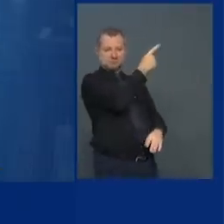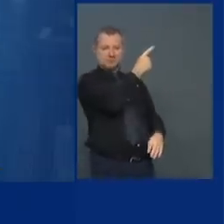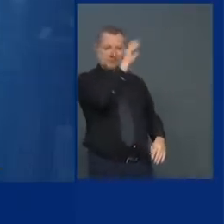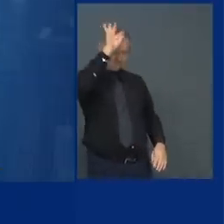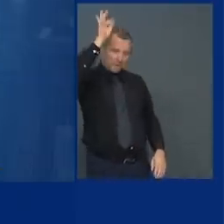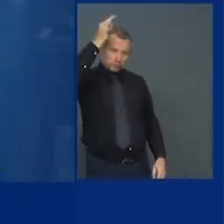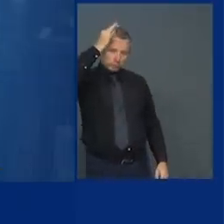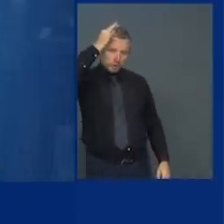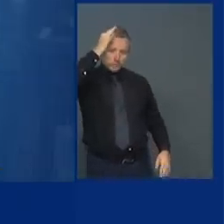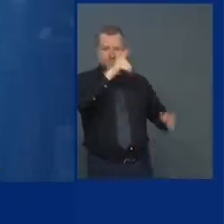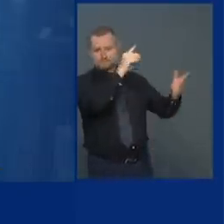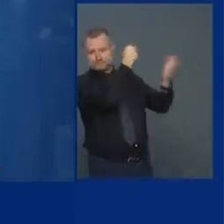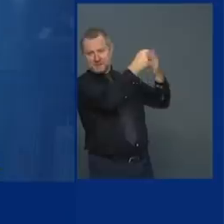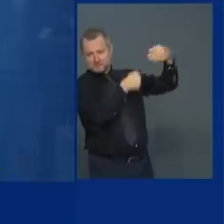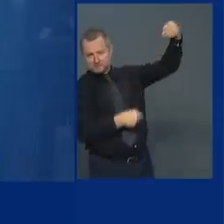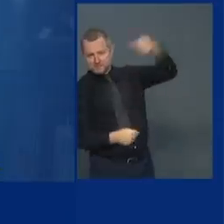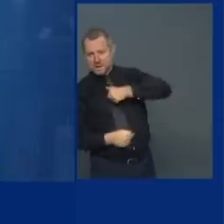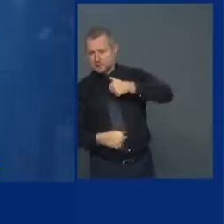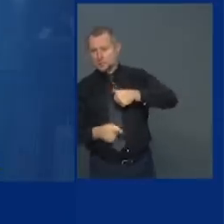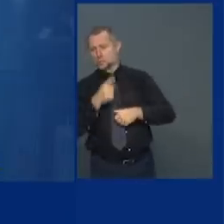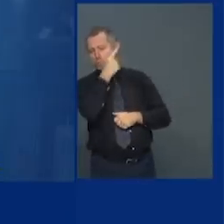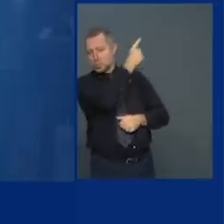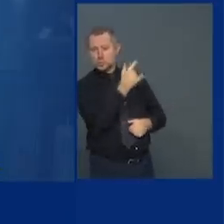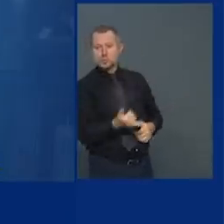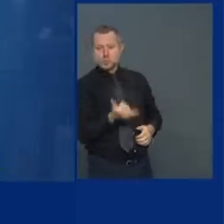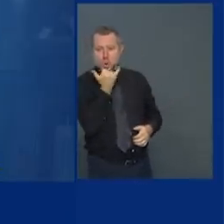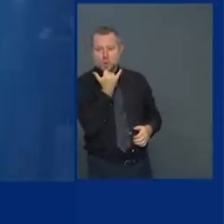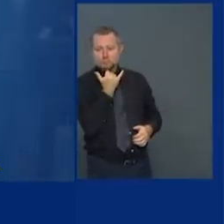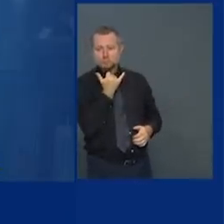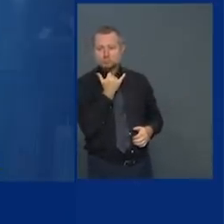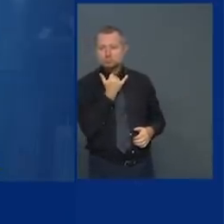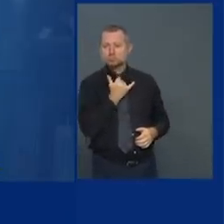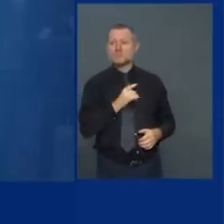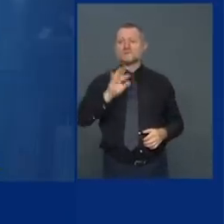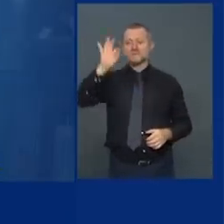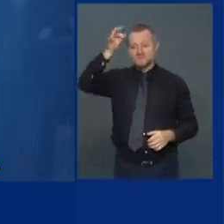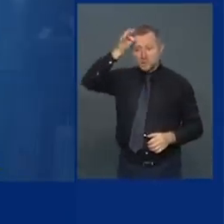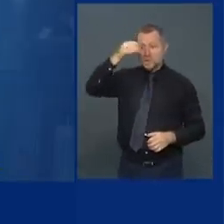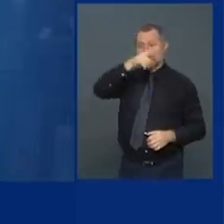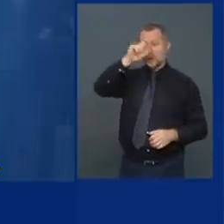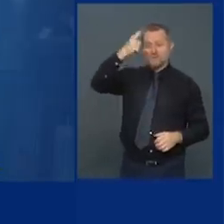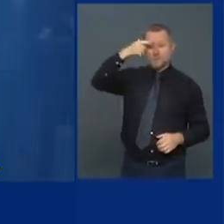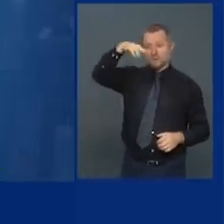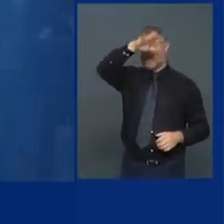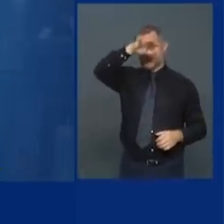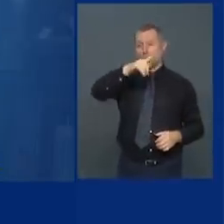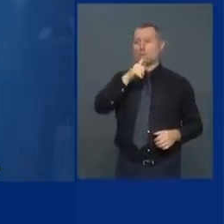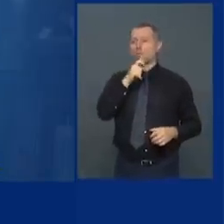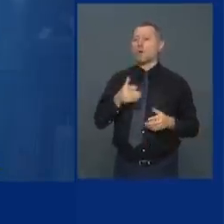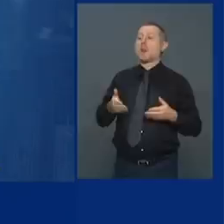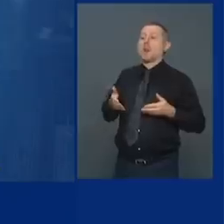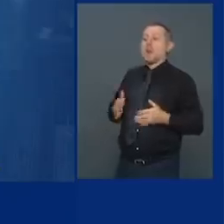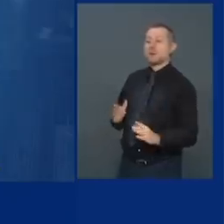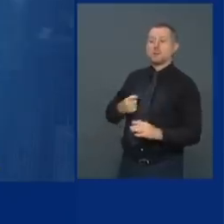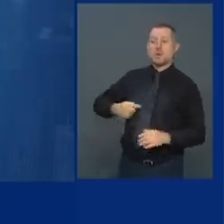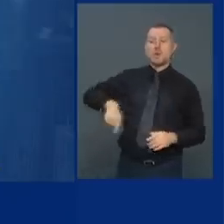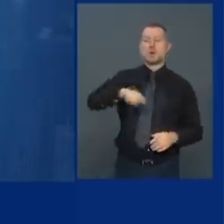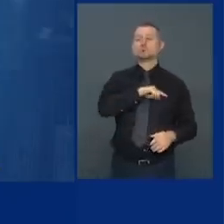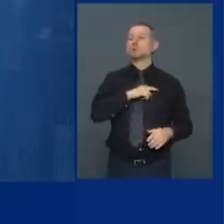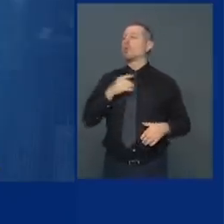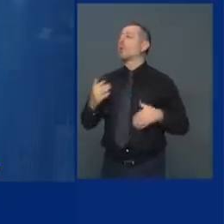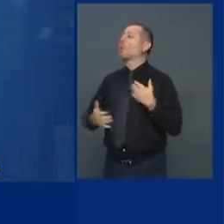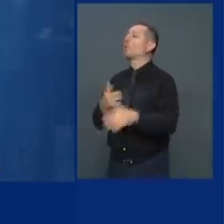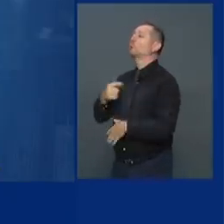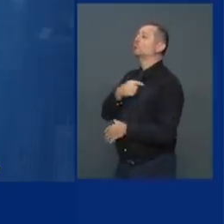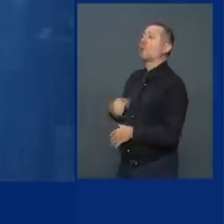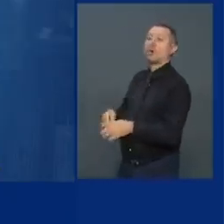government was wrong it's the federal government that allowed us to be ambushed by COVID it's the federal government